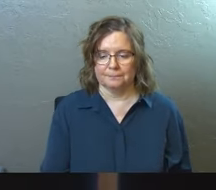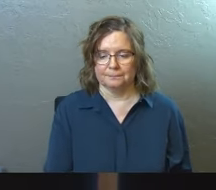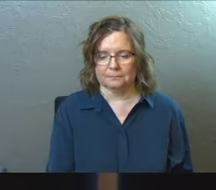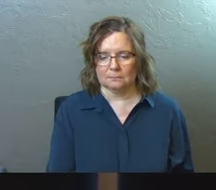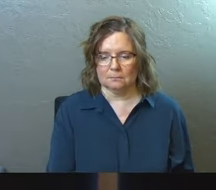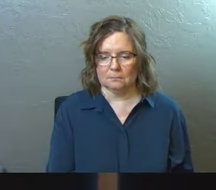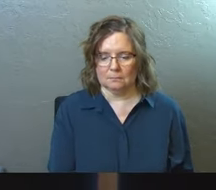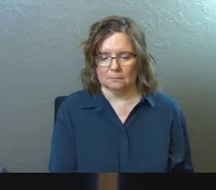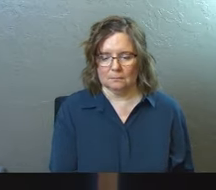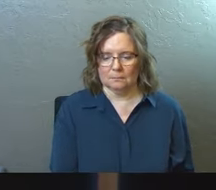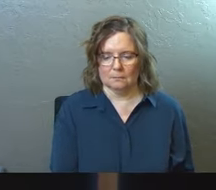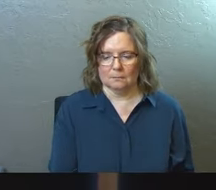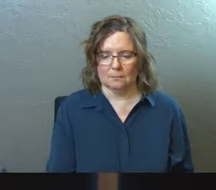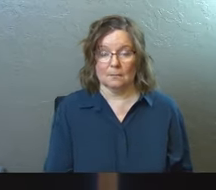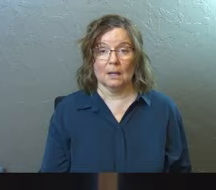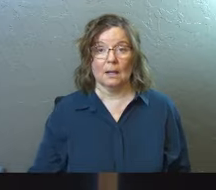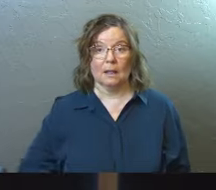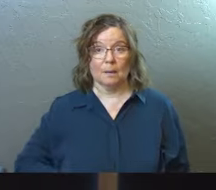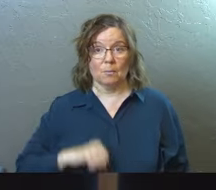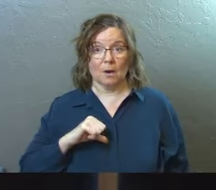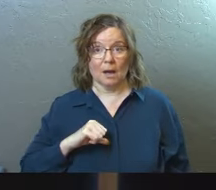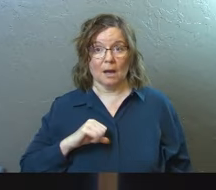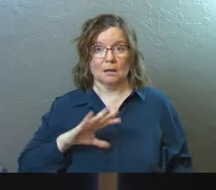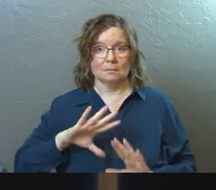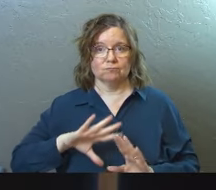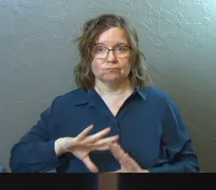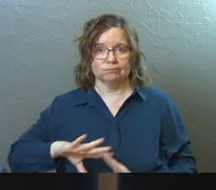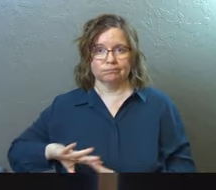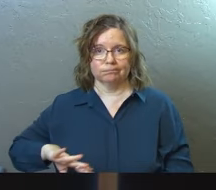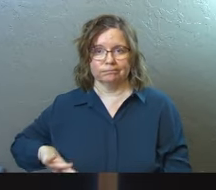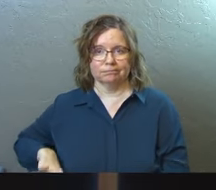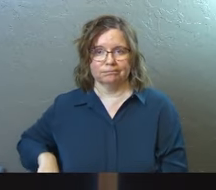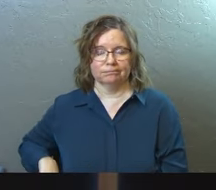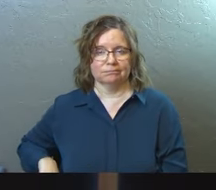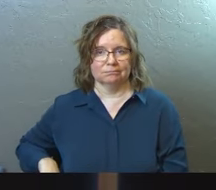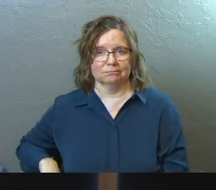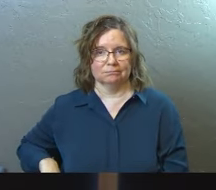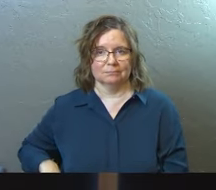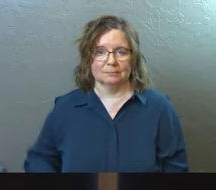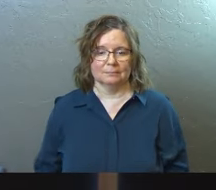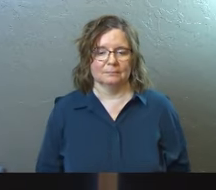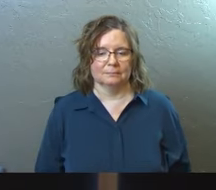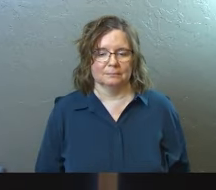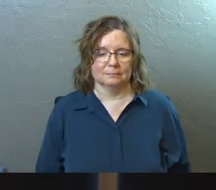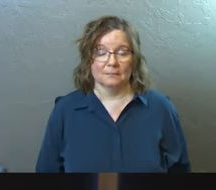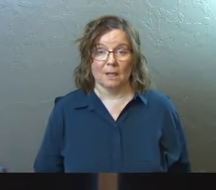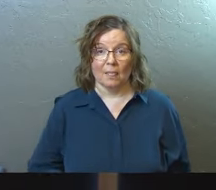People lay down their pride. Don't build up the wall that Jesus tore down.